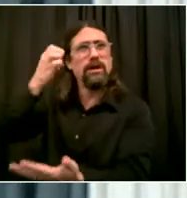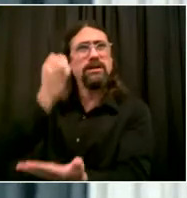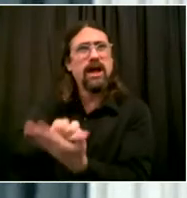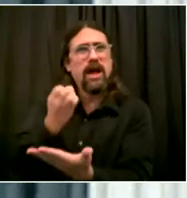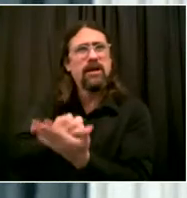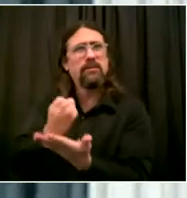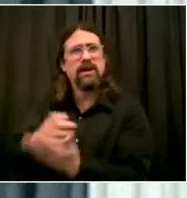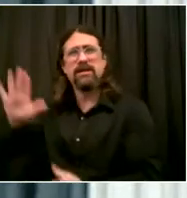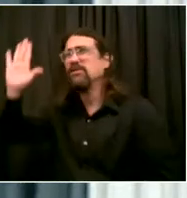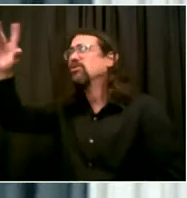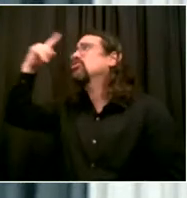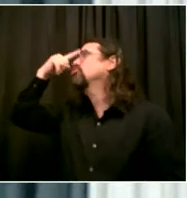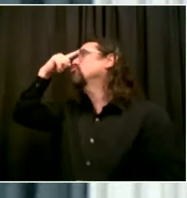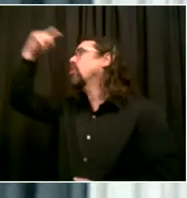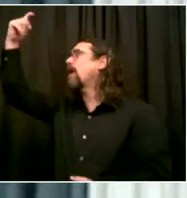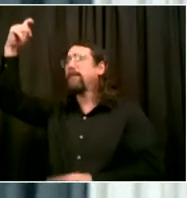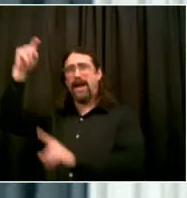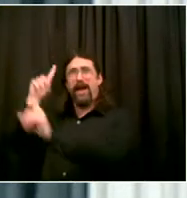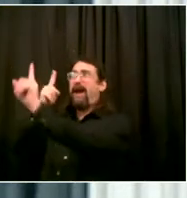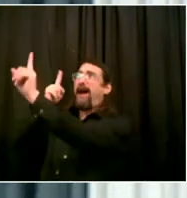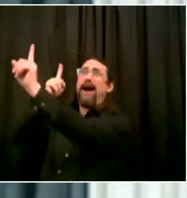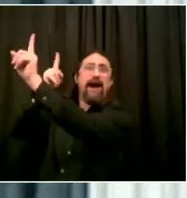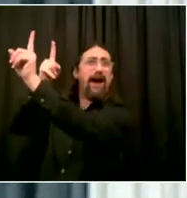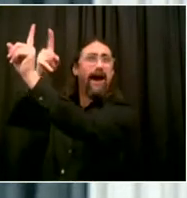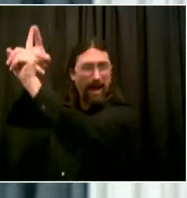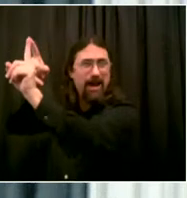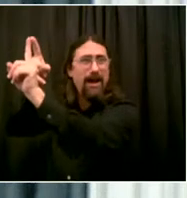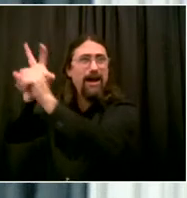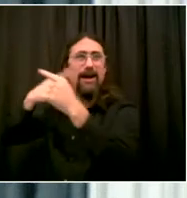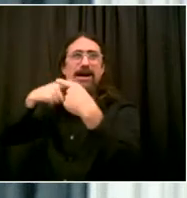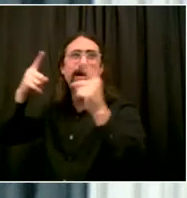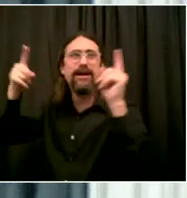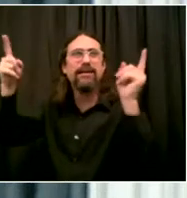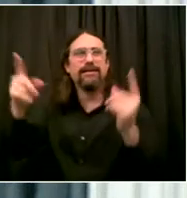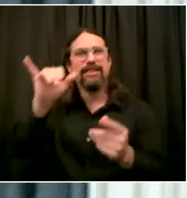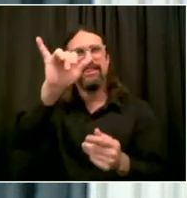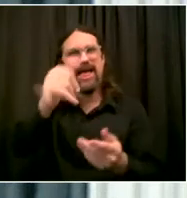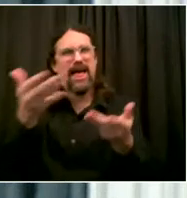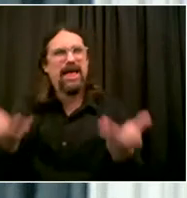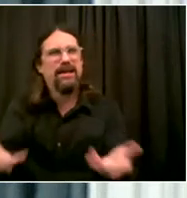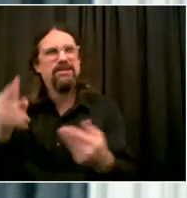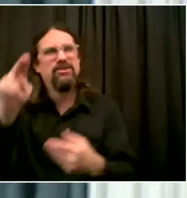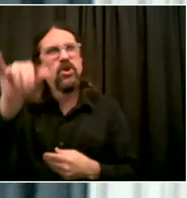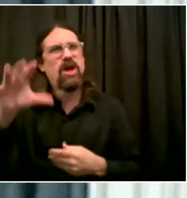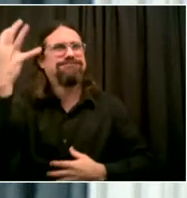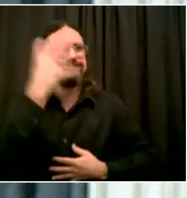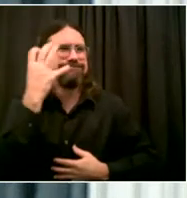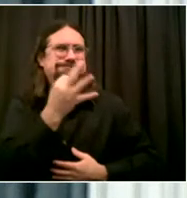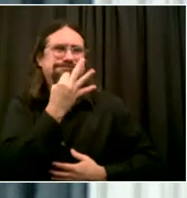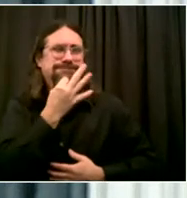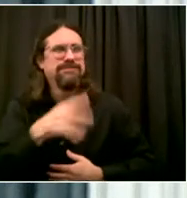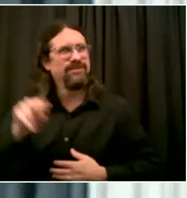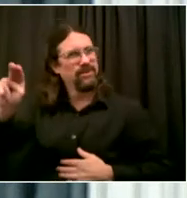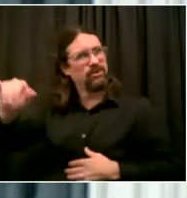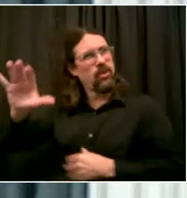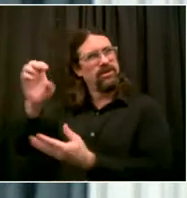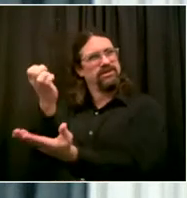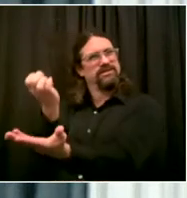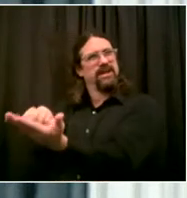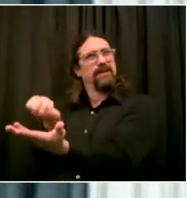back. We cannot come back fully as a city without our small businesses. And so we're excited about this program, our open